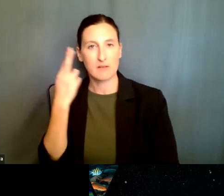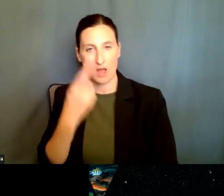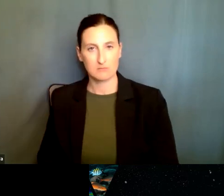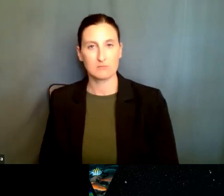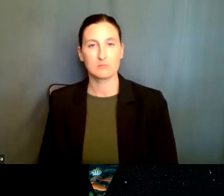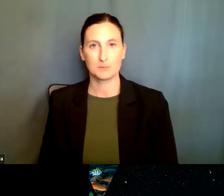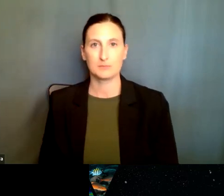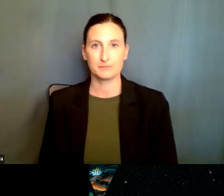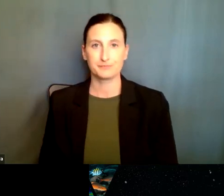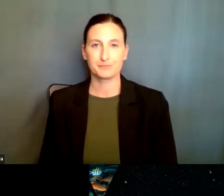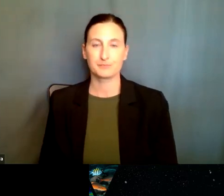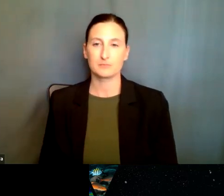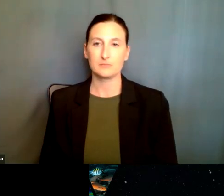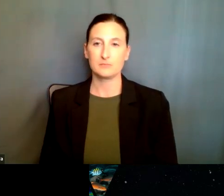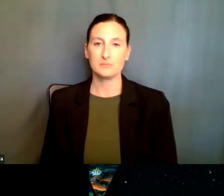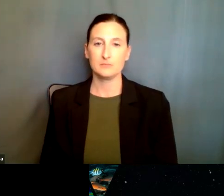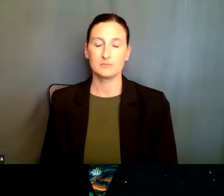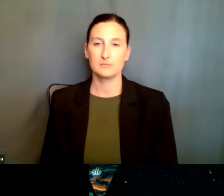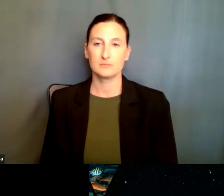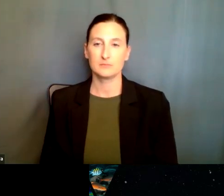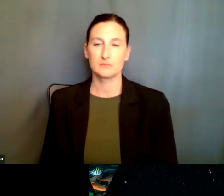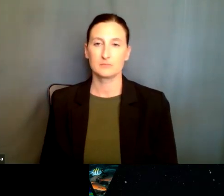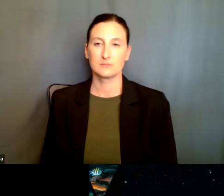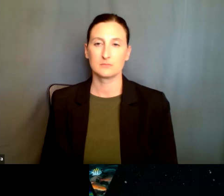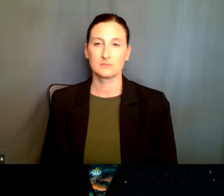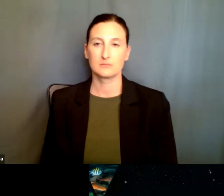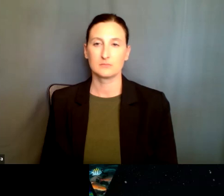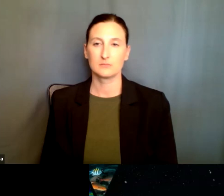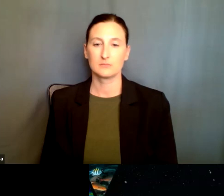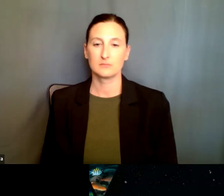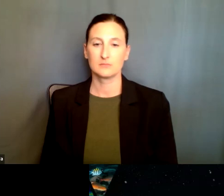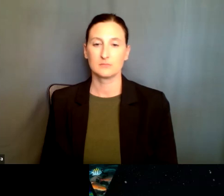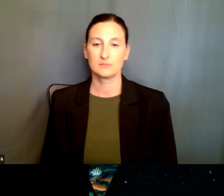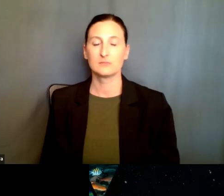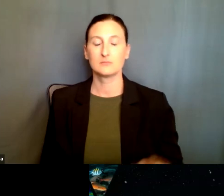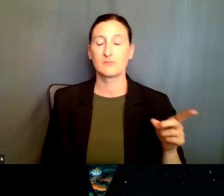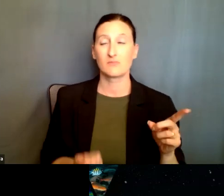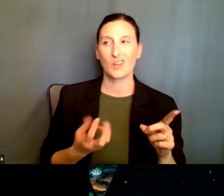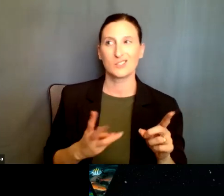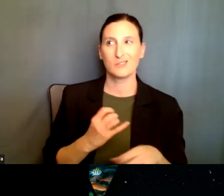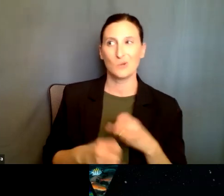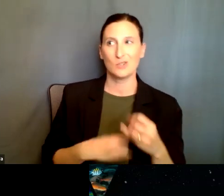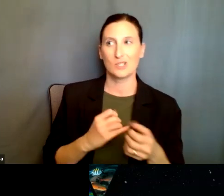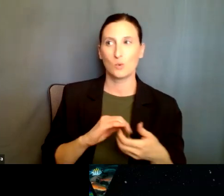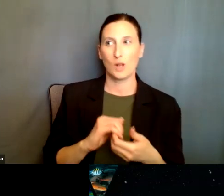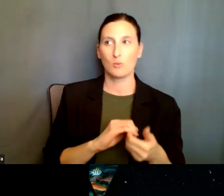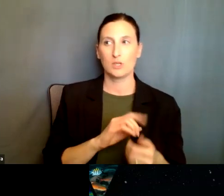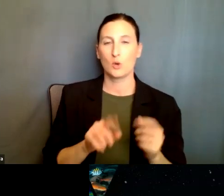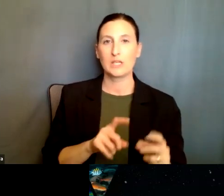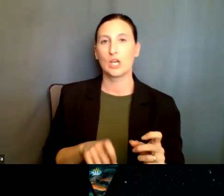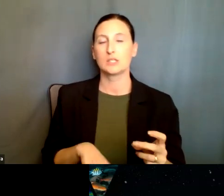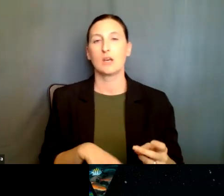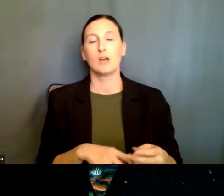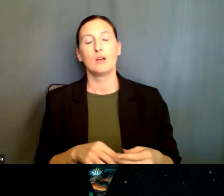All right. Um, a few, a few questions about international collaborations, it looks like. So, um, so this next question,